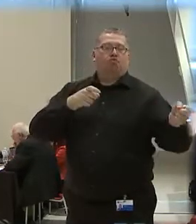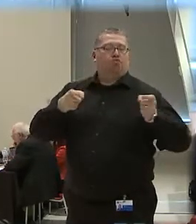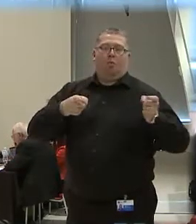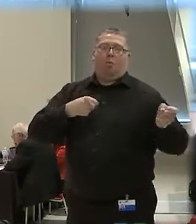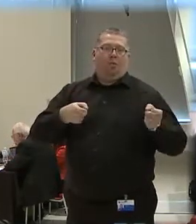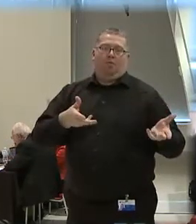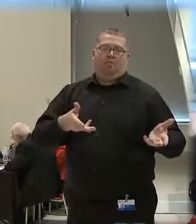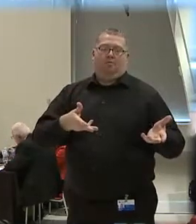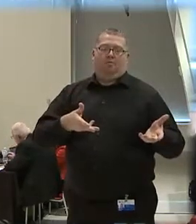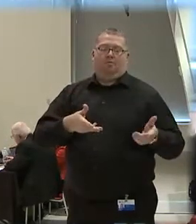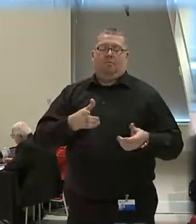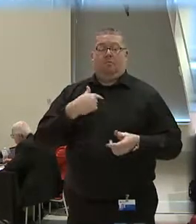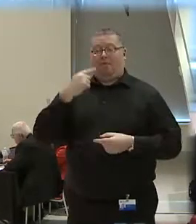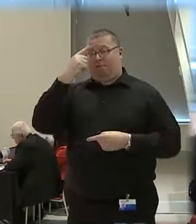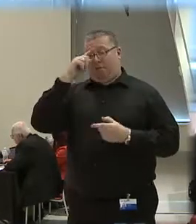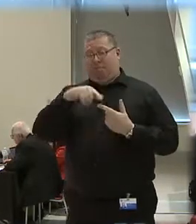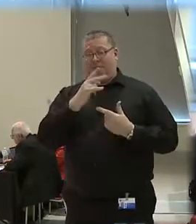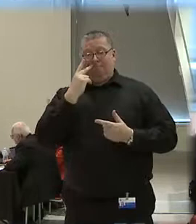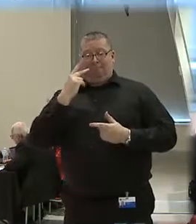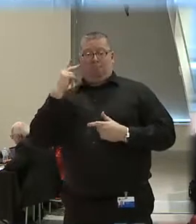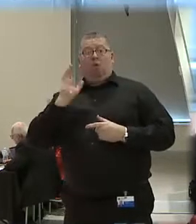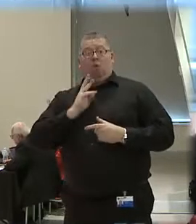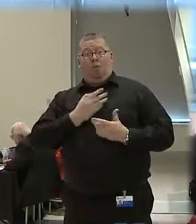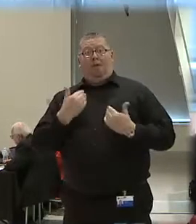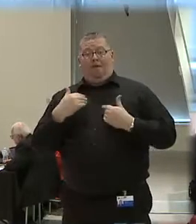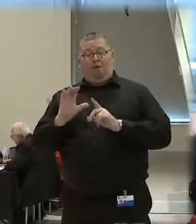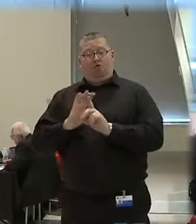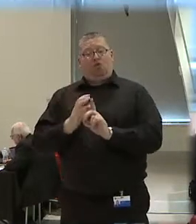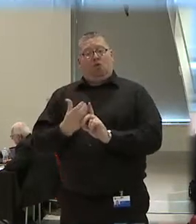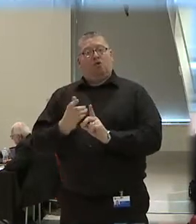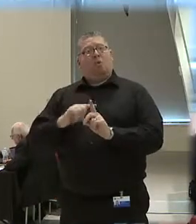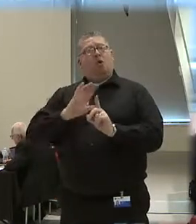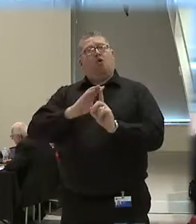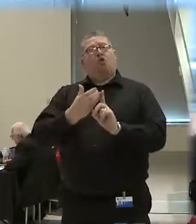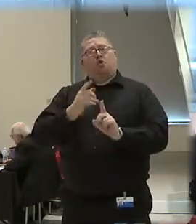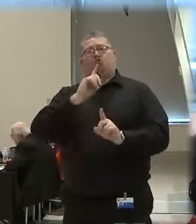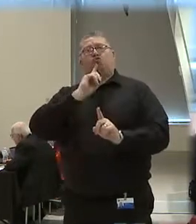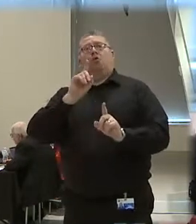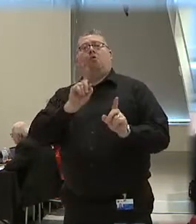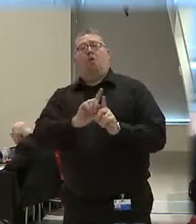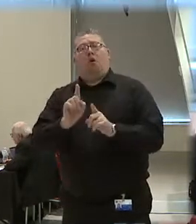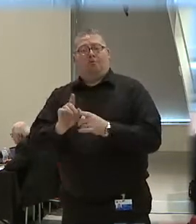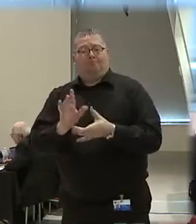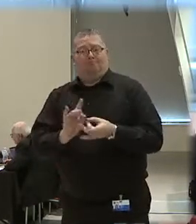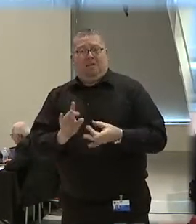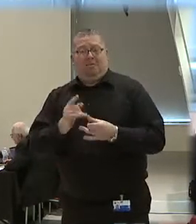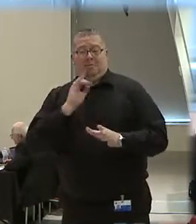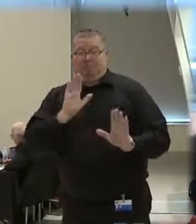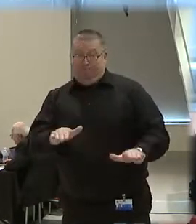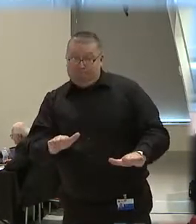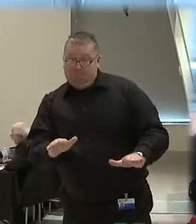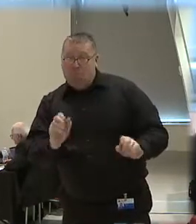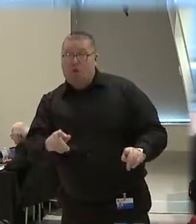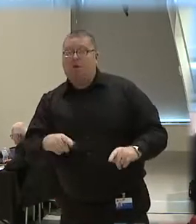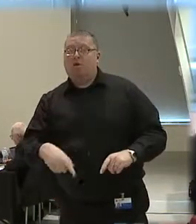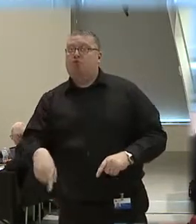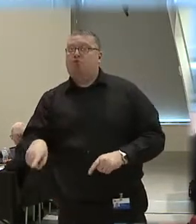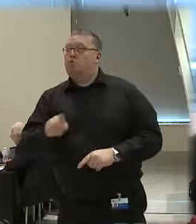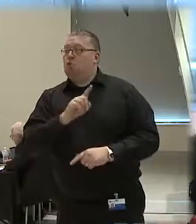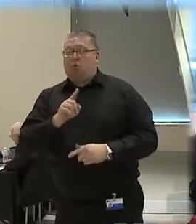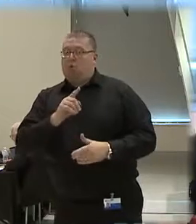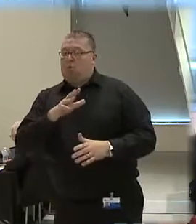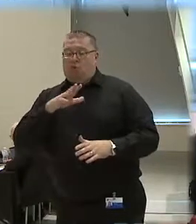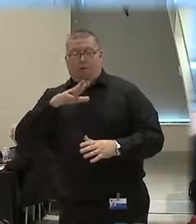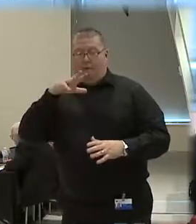So as we think about this, you do have a culture. But the culture should also say, look, you're heavily involved.